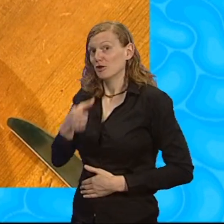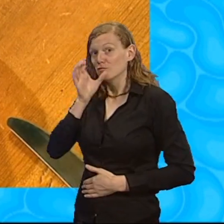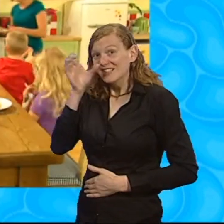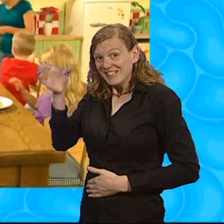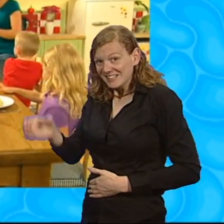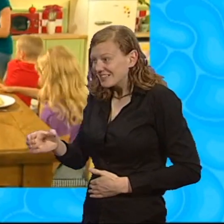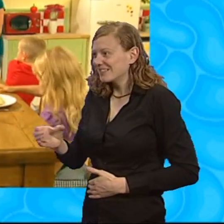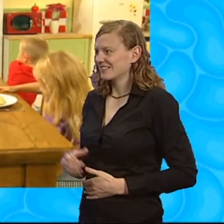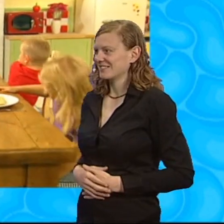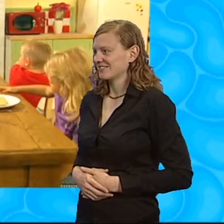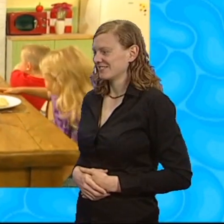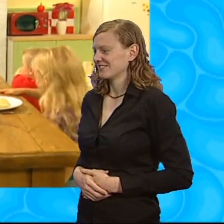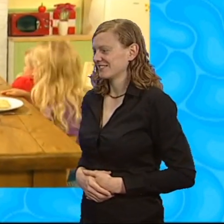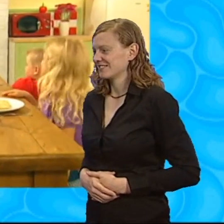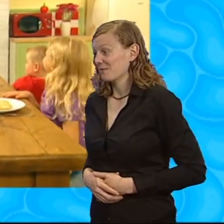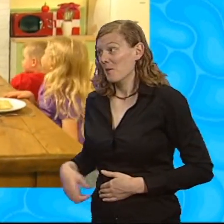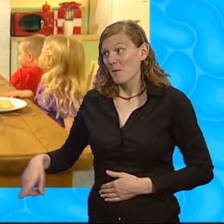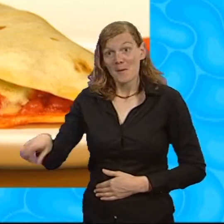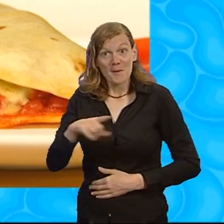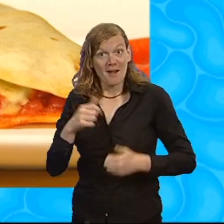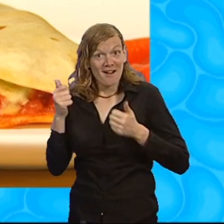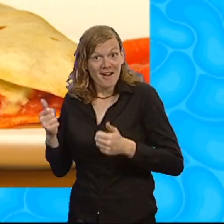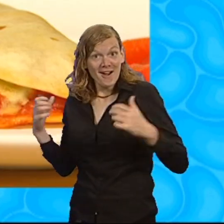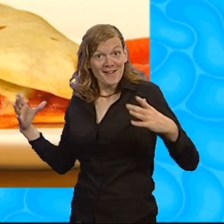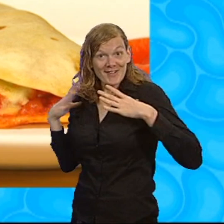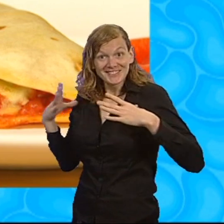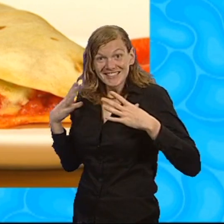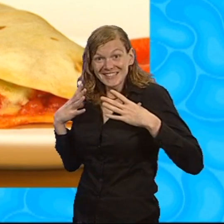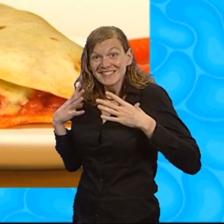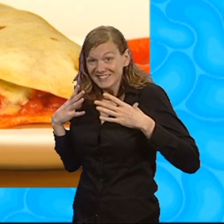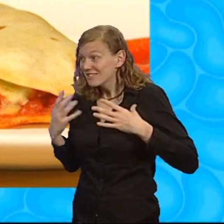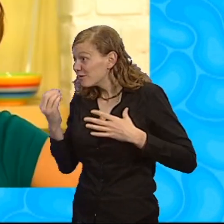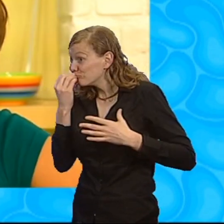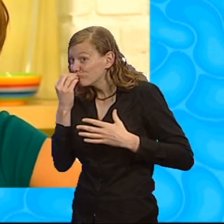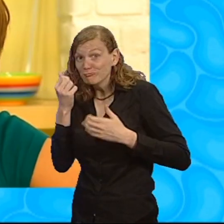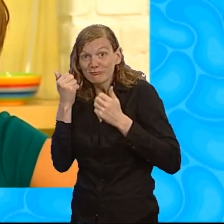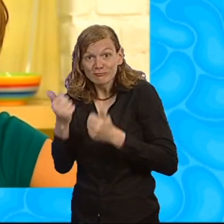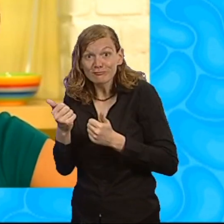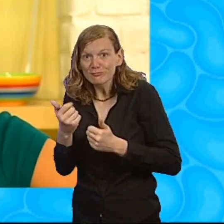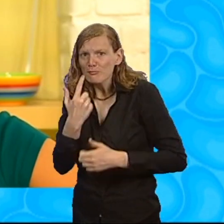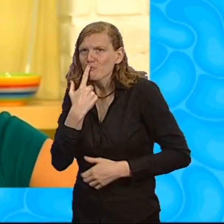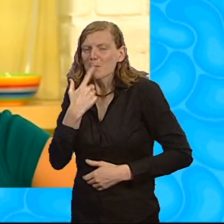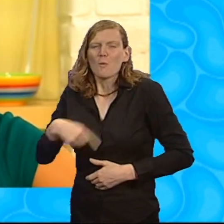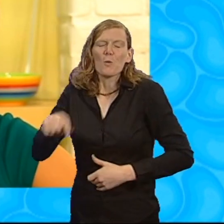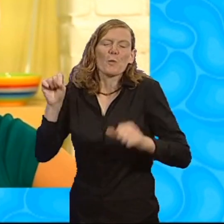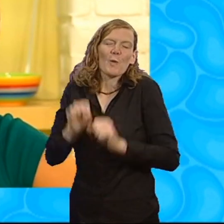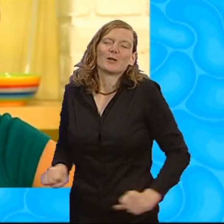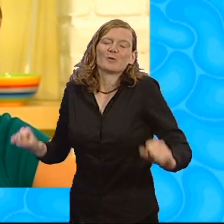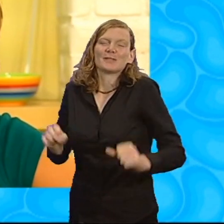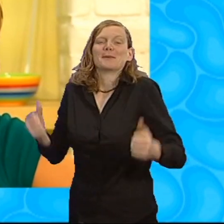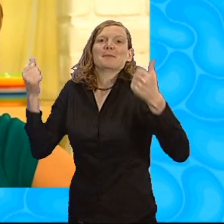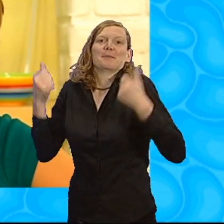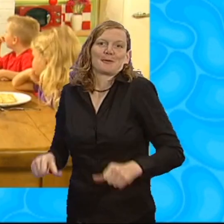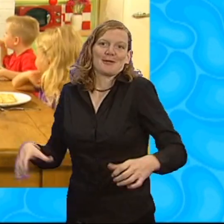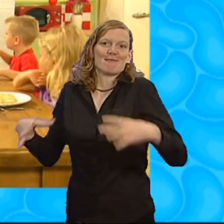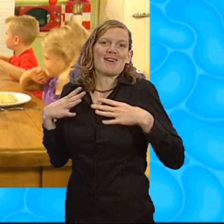Come on, everyone. Our spicy baked wraps are ready. And they look delicious. The waiting is over. Enough of this talk. Let's